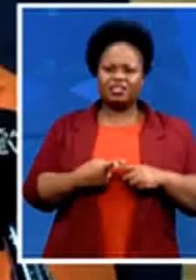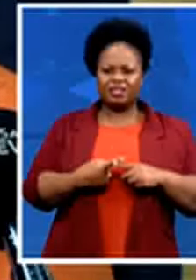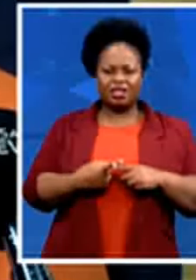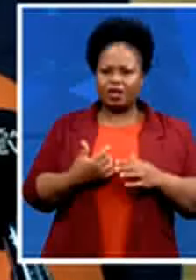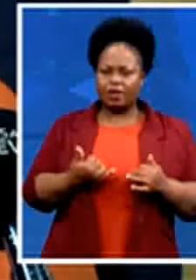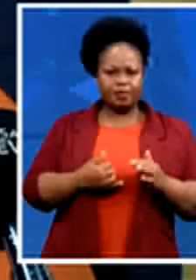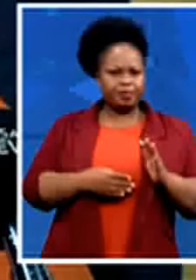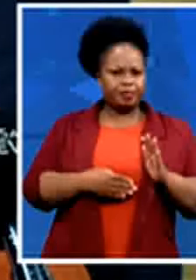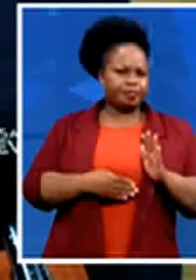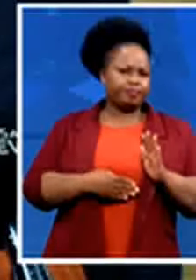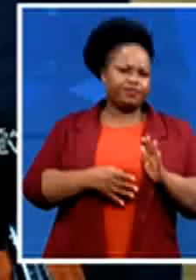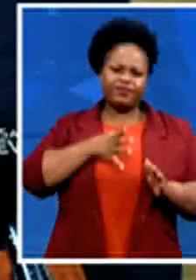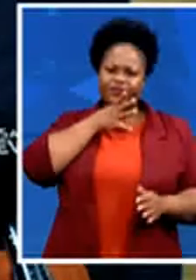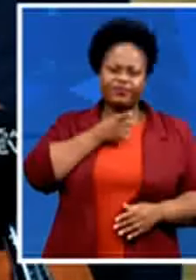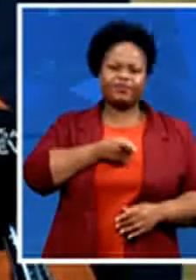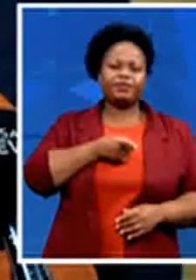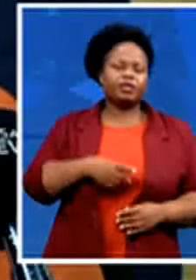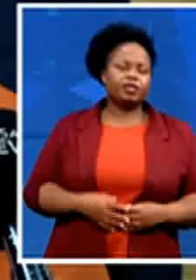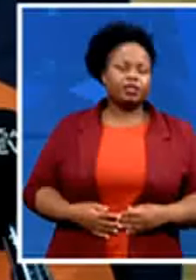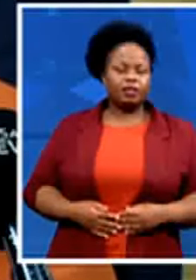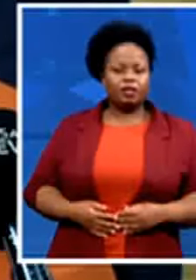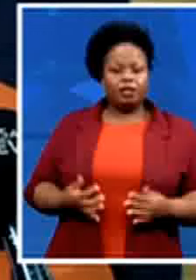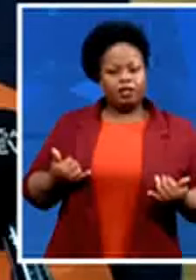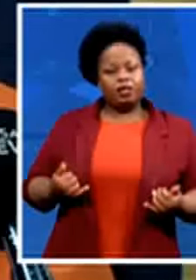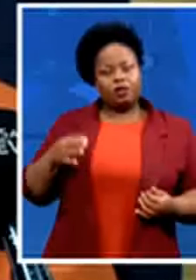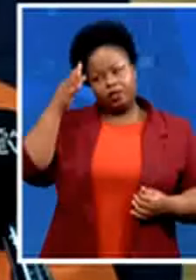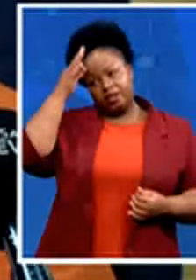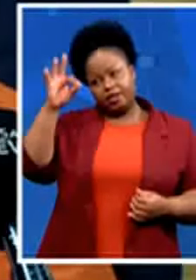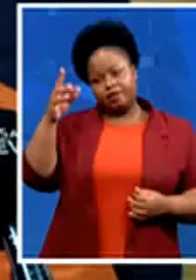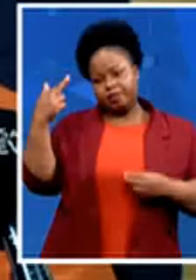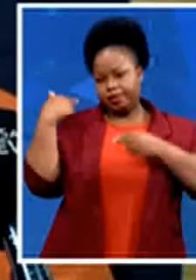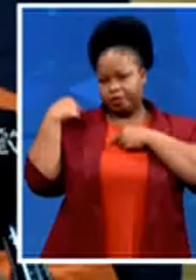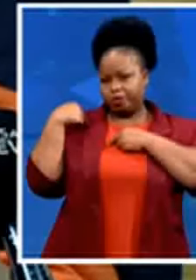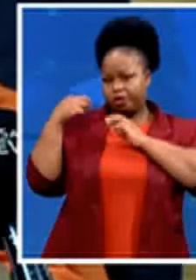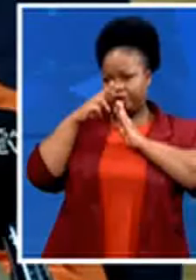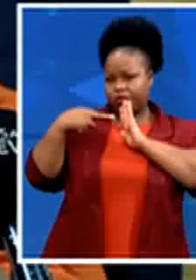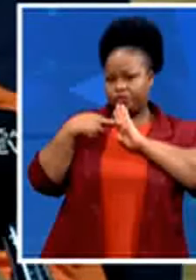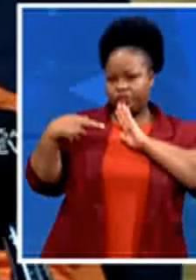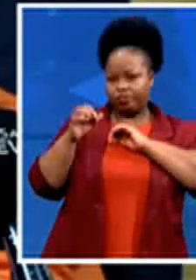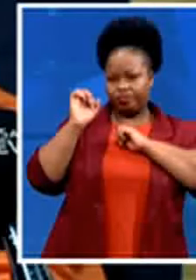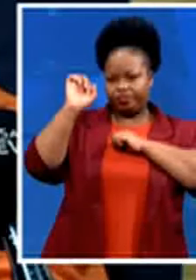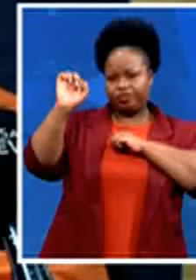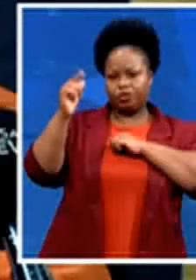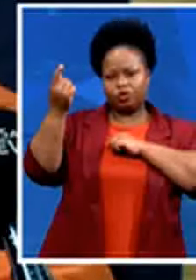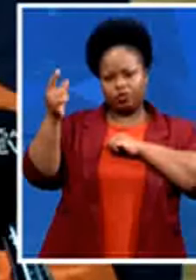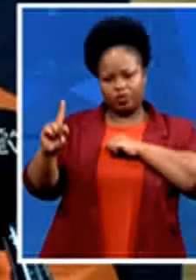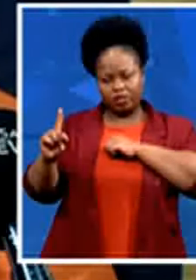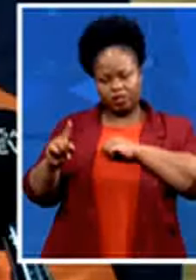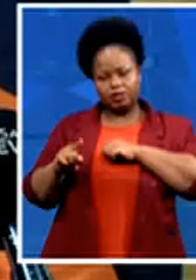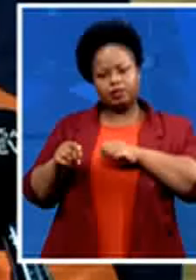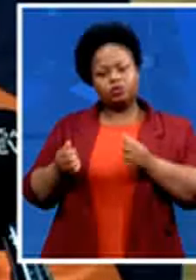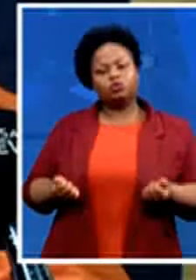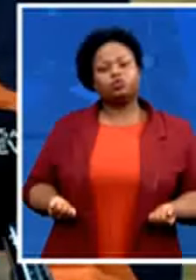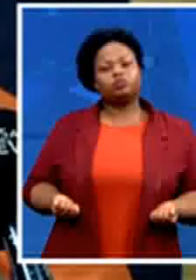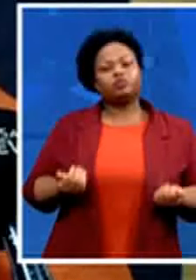is also to ensure that it provides the same basic services to